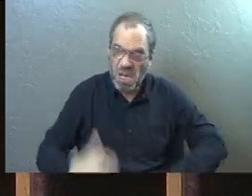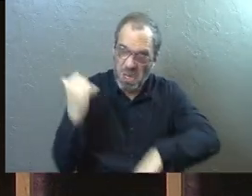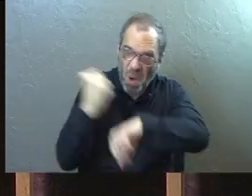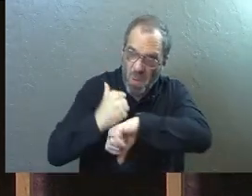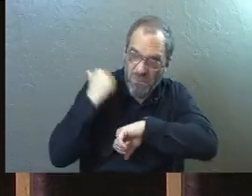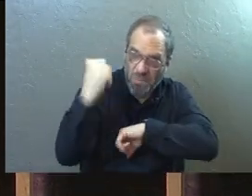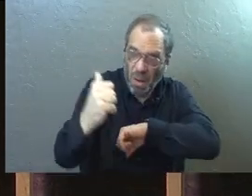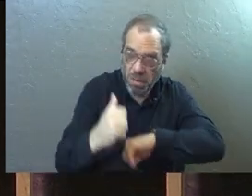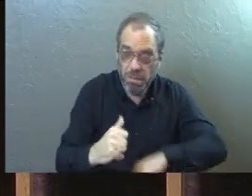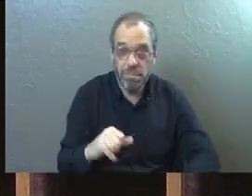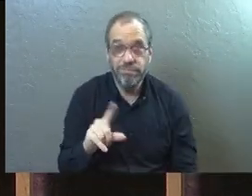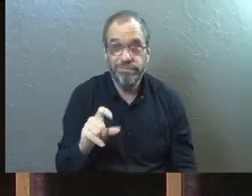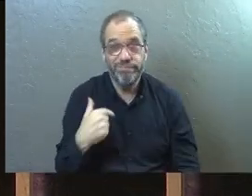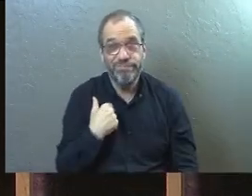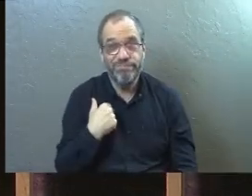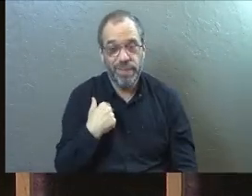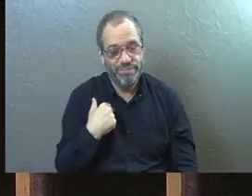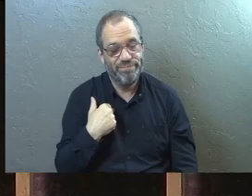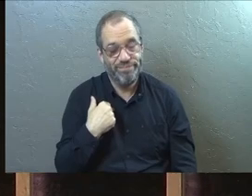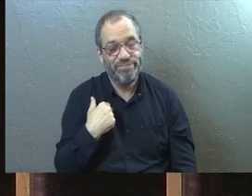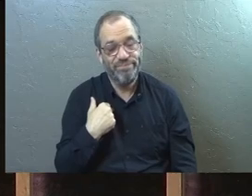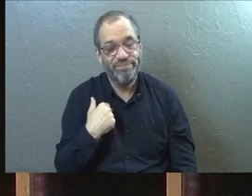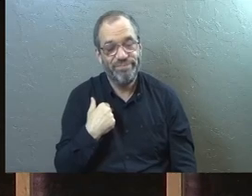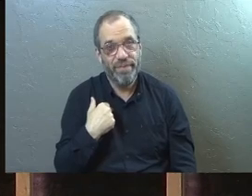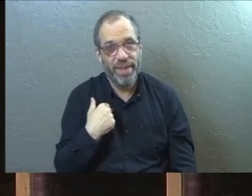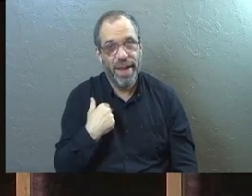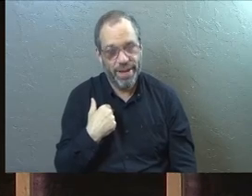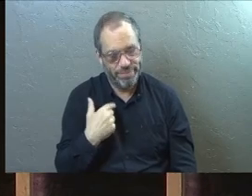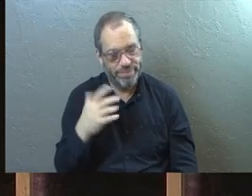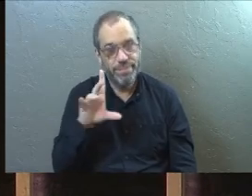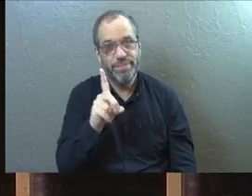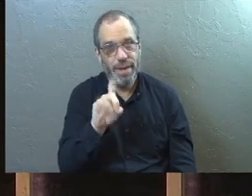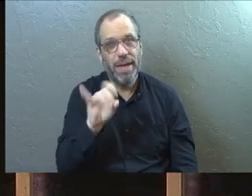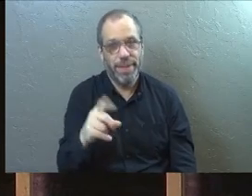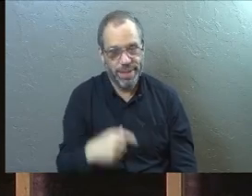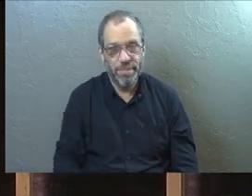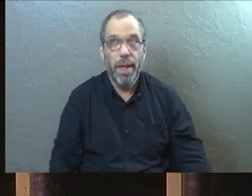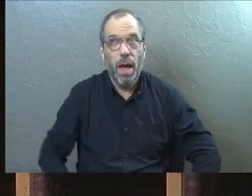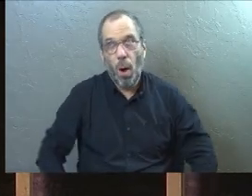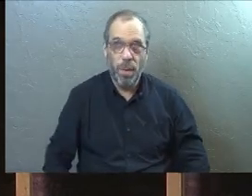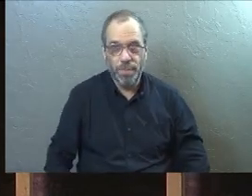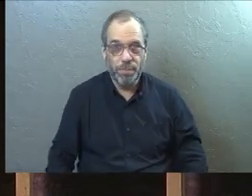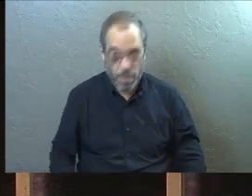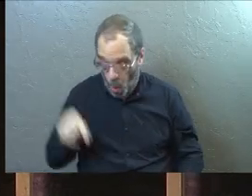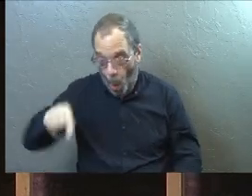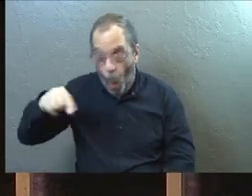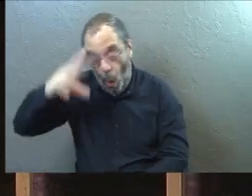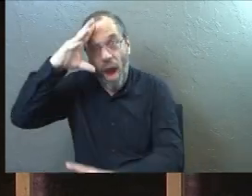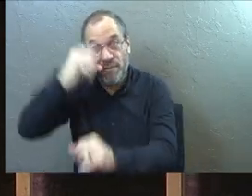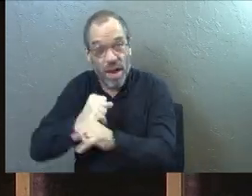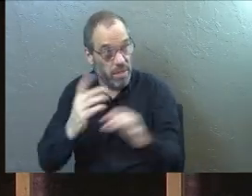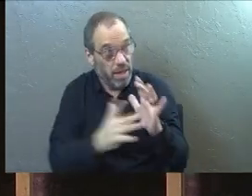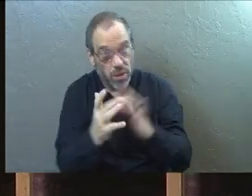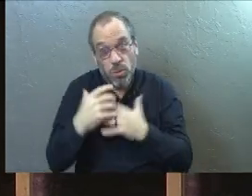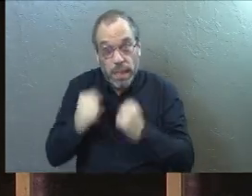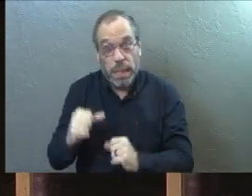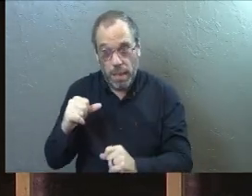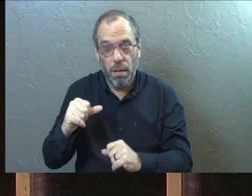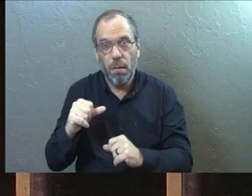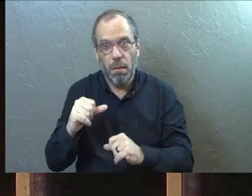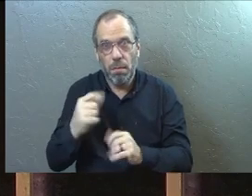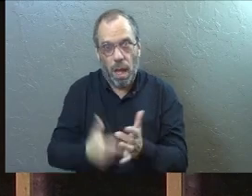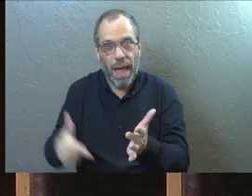God? I've done it. If only you had been here and she's got faith that Jesus could have healed.